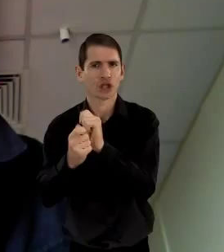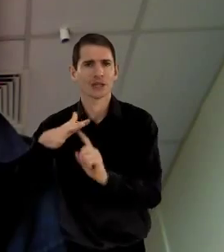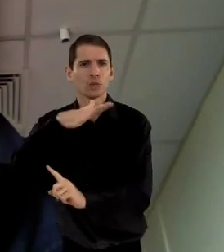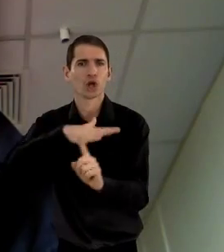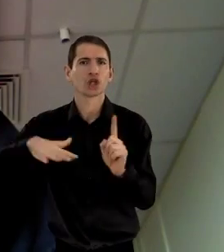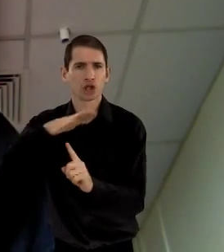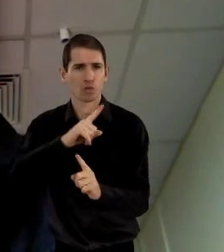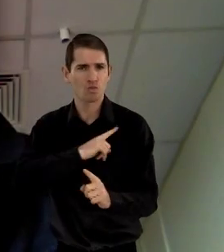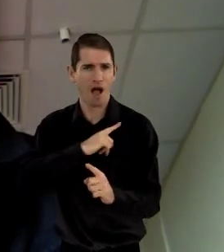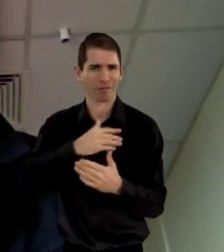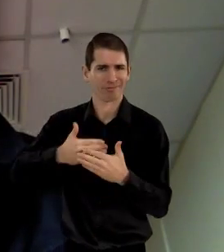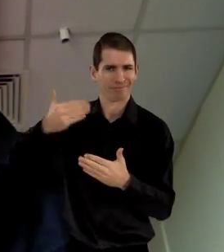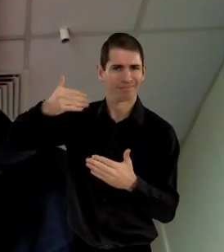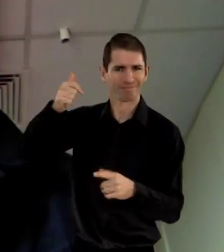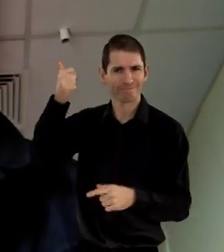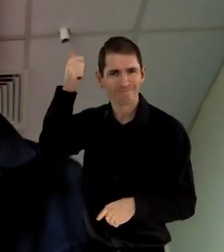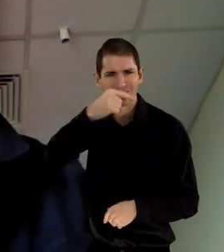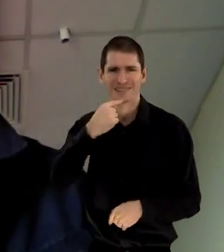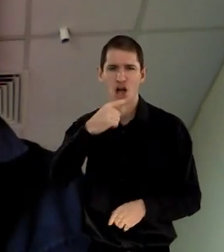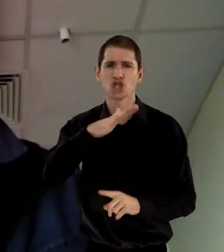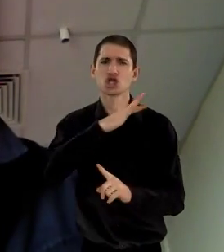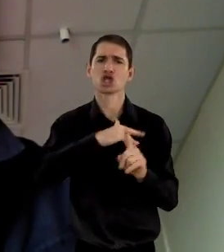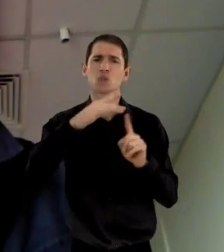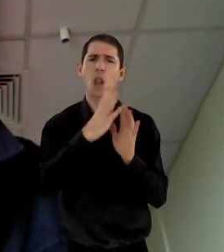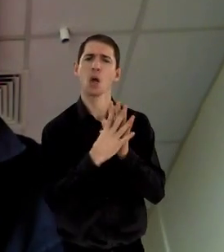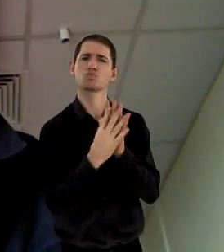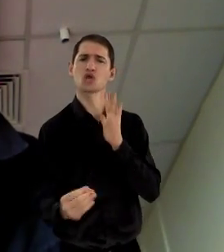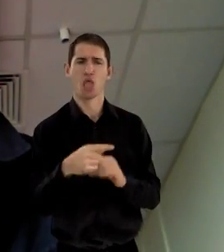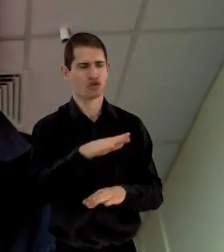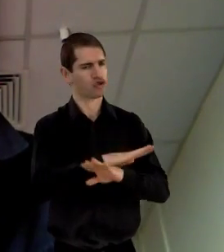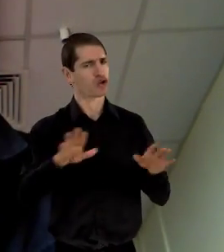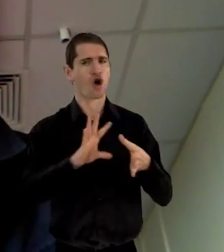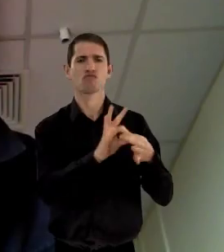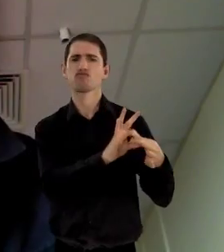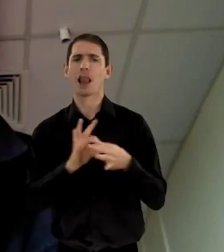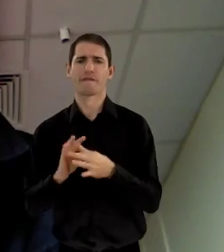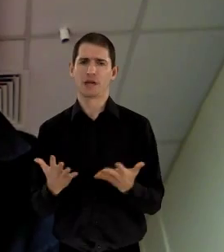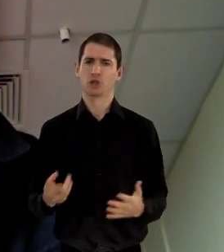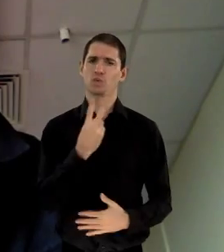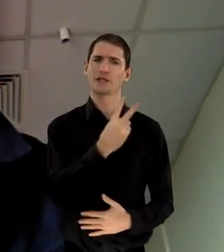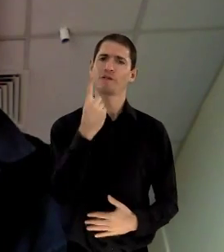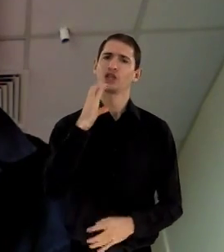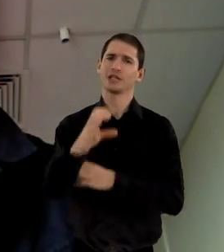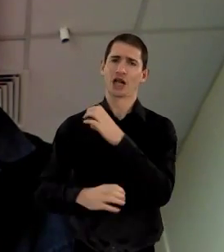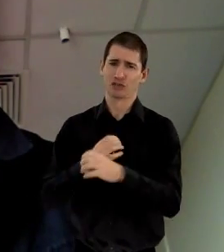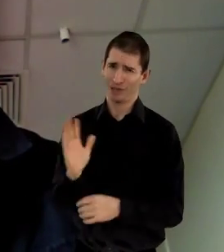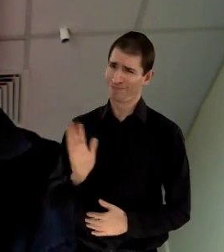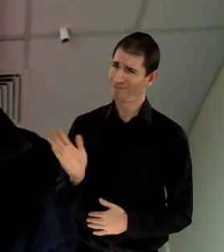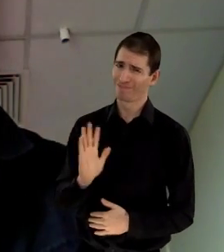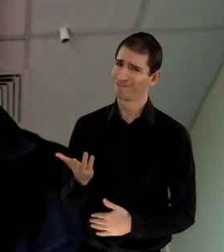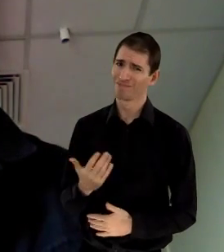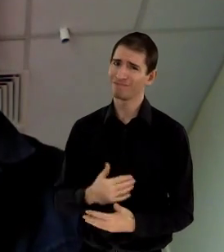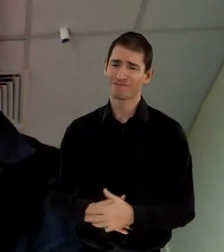attempt to reverse the situation and given the current attempt by various academics to say it's no